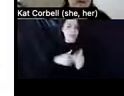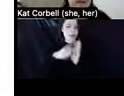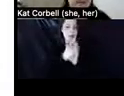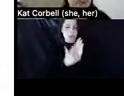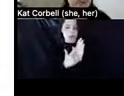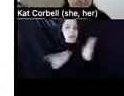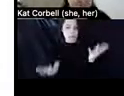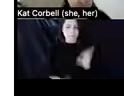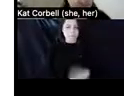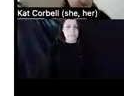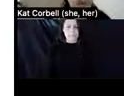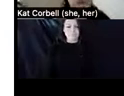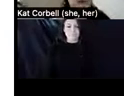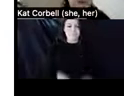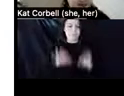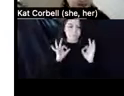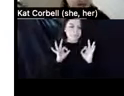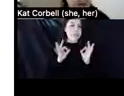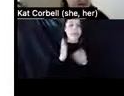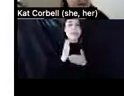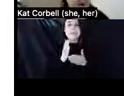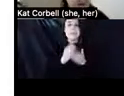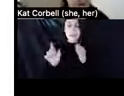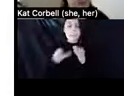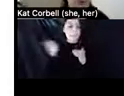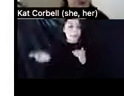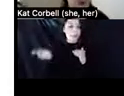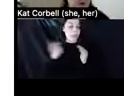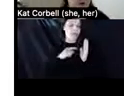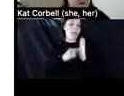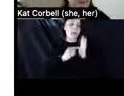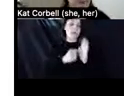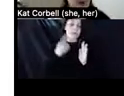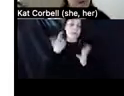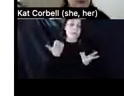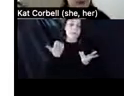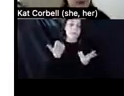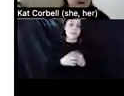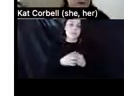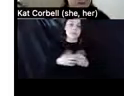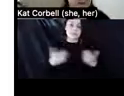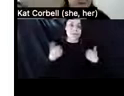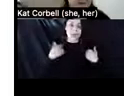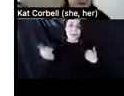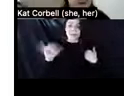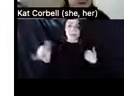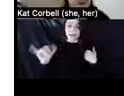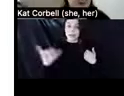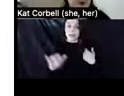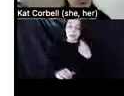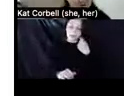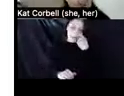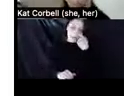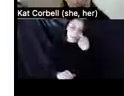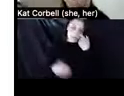Um, some other examples of reasonable accommodations are having like, um, you know,